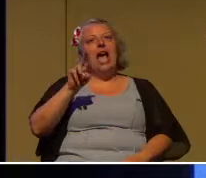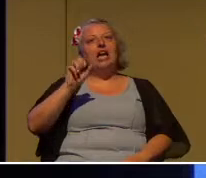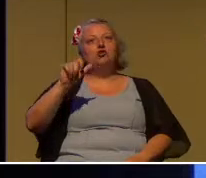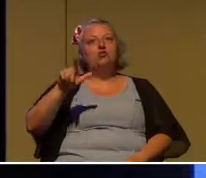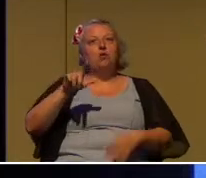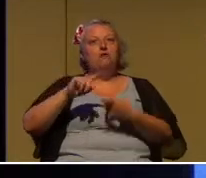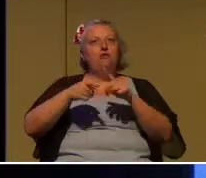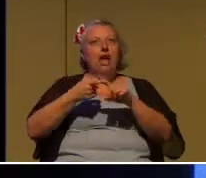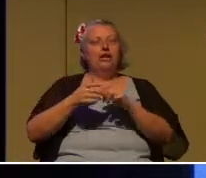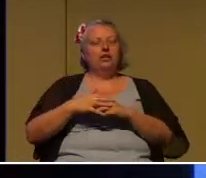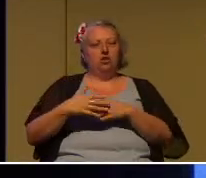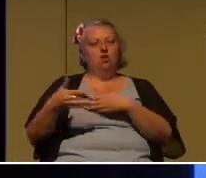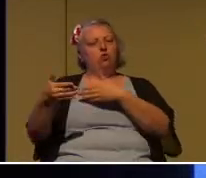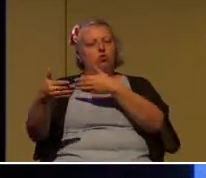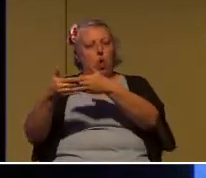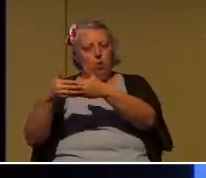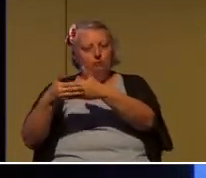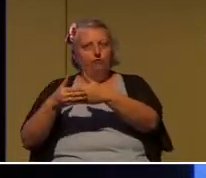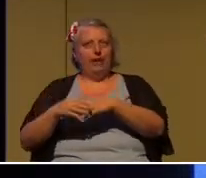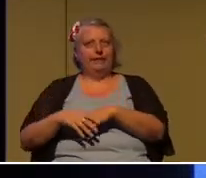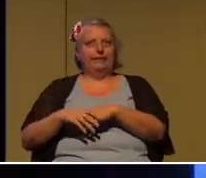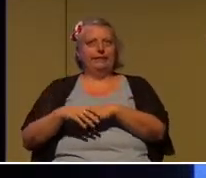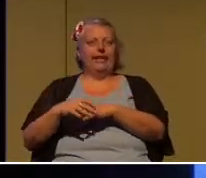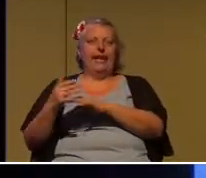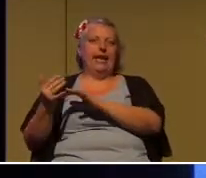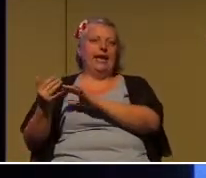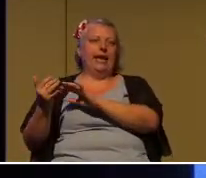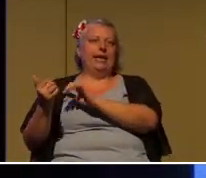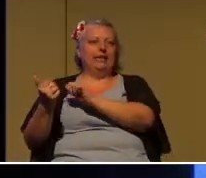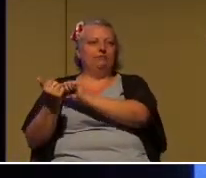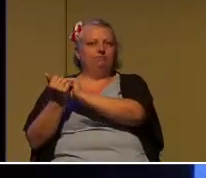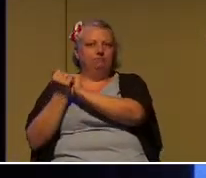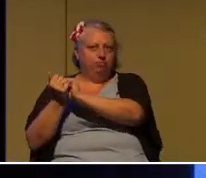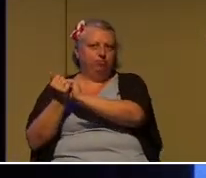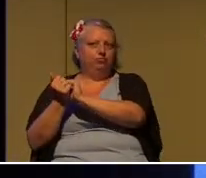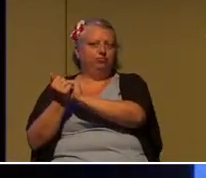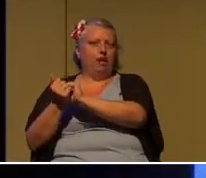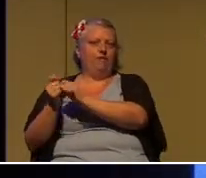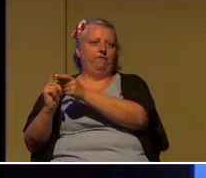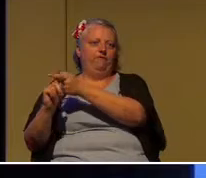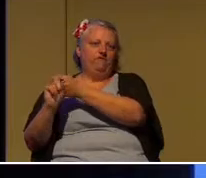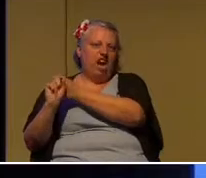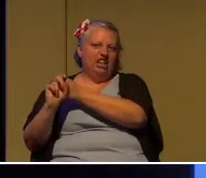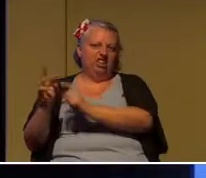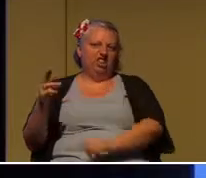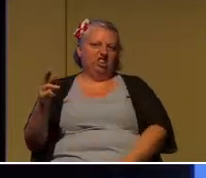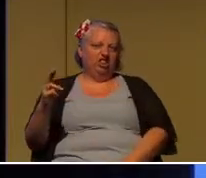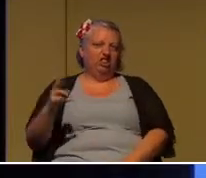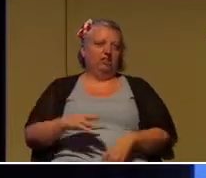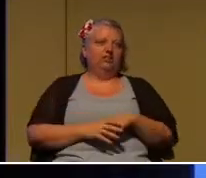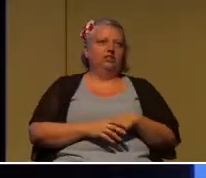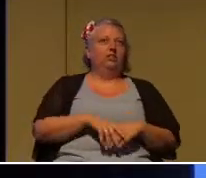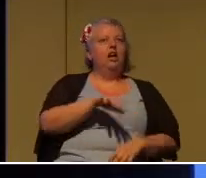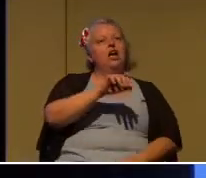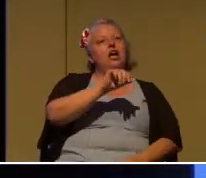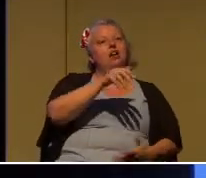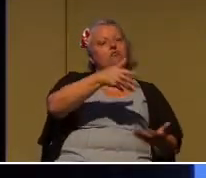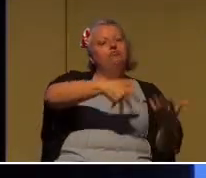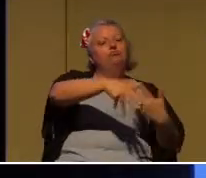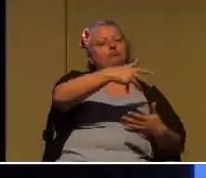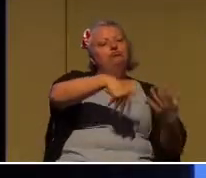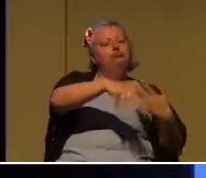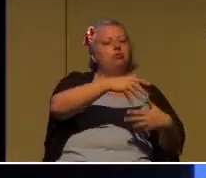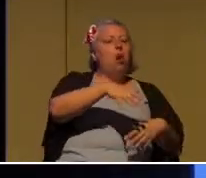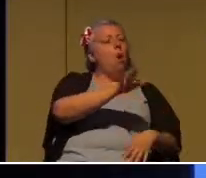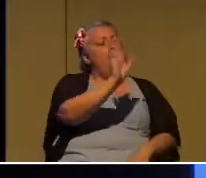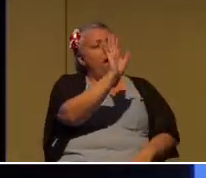relationships. All of those are different. Don't need to spend a lot of time on it. An acquaintance is somebody that you just casually know.